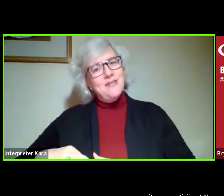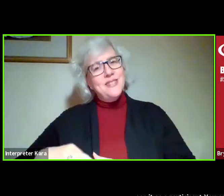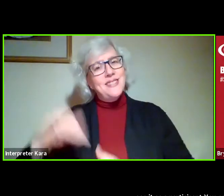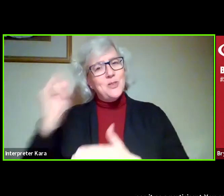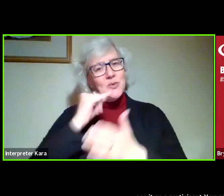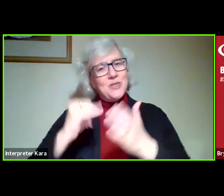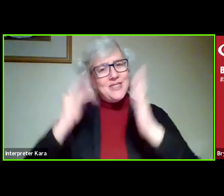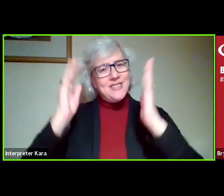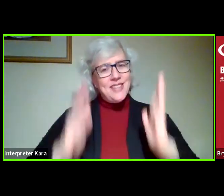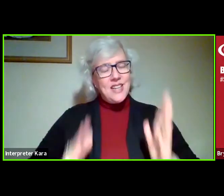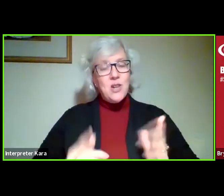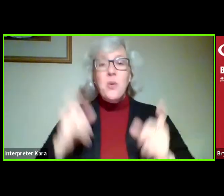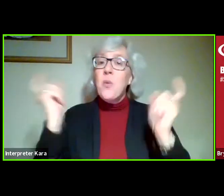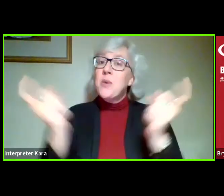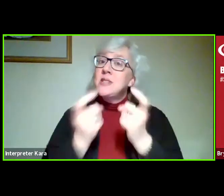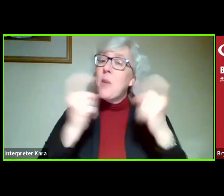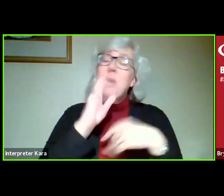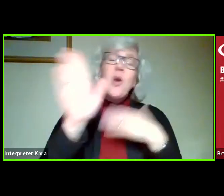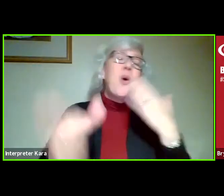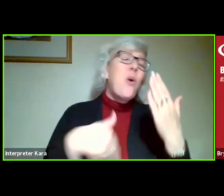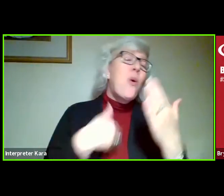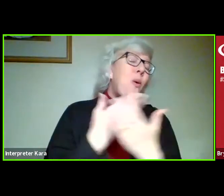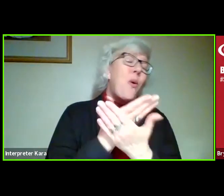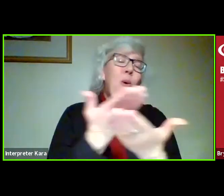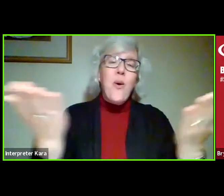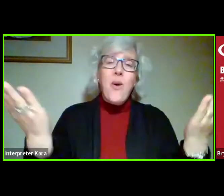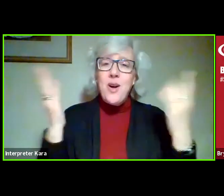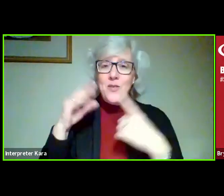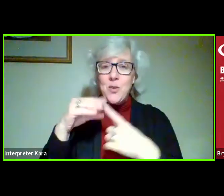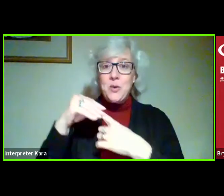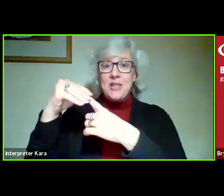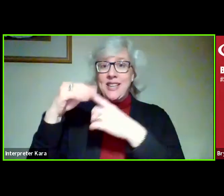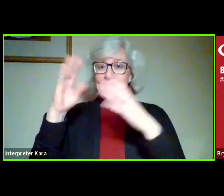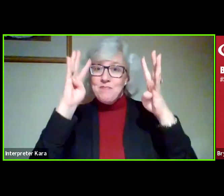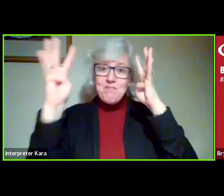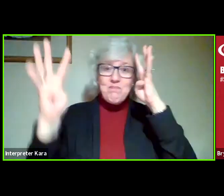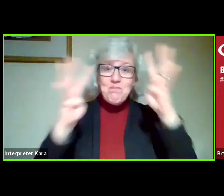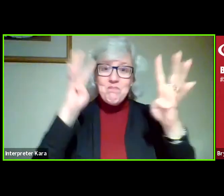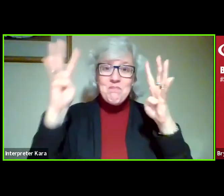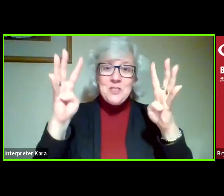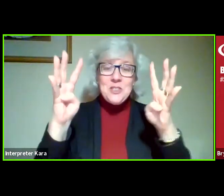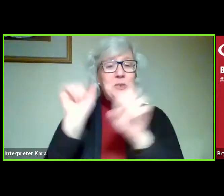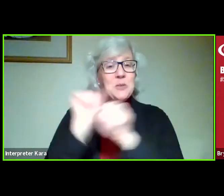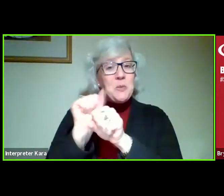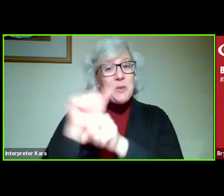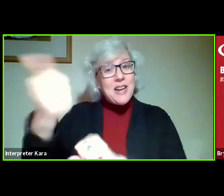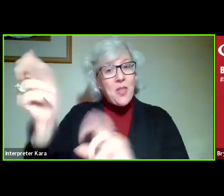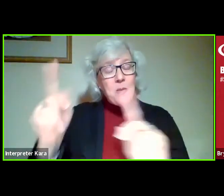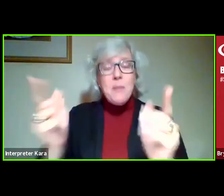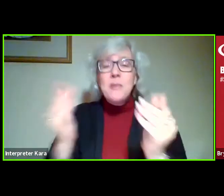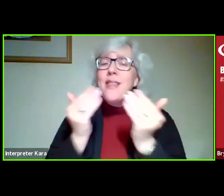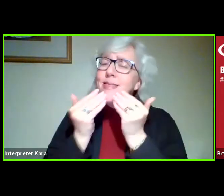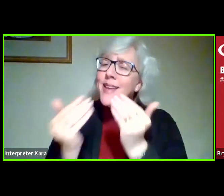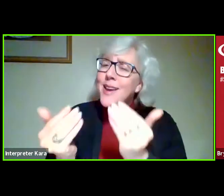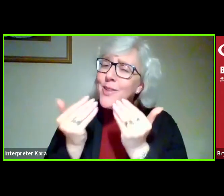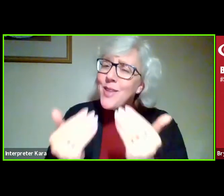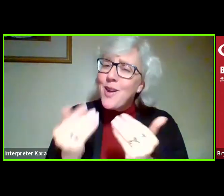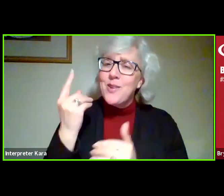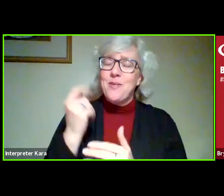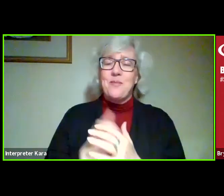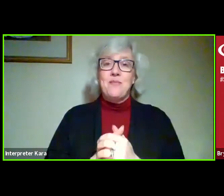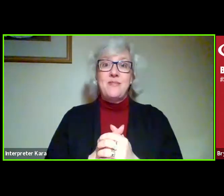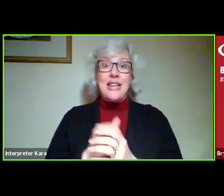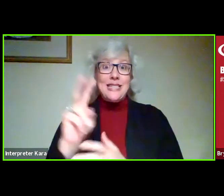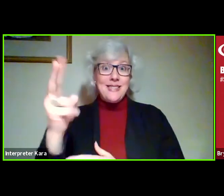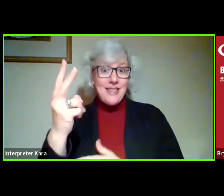celebrate all of the really unique aspects of creativity through the work of others. So thank you for doing that. The second